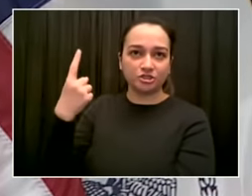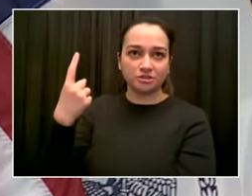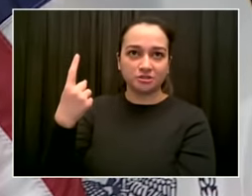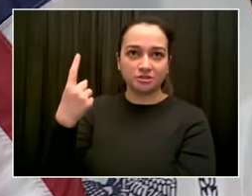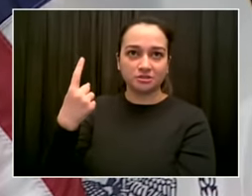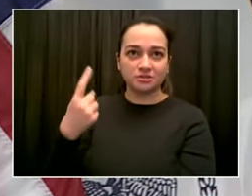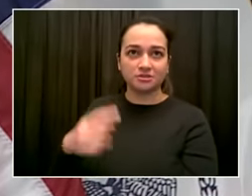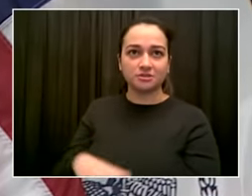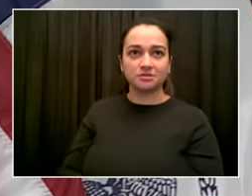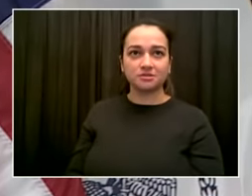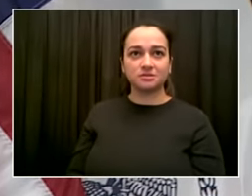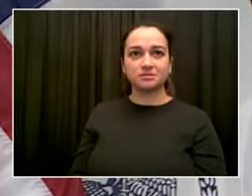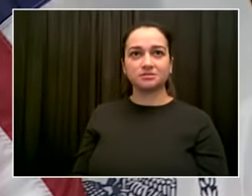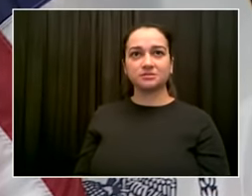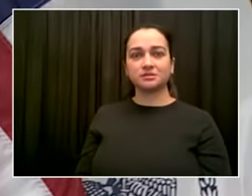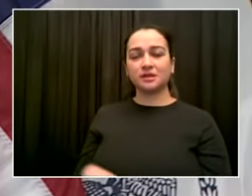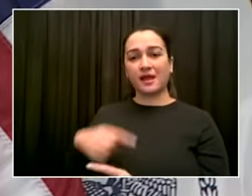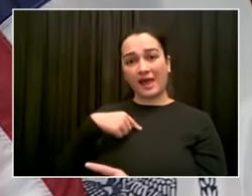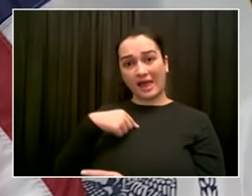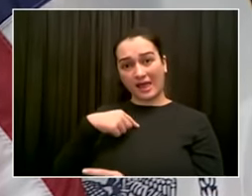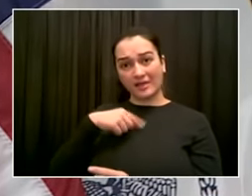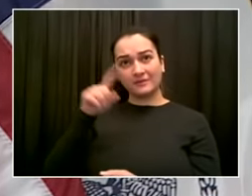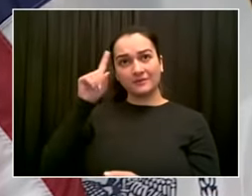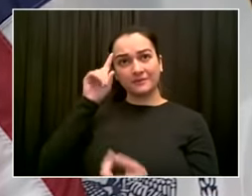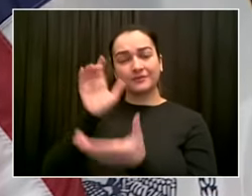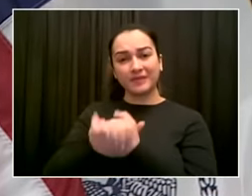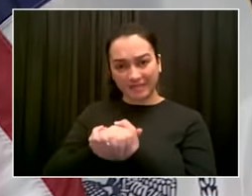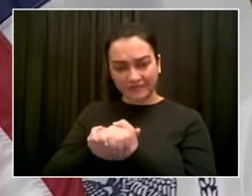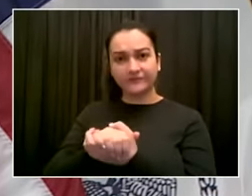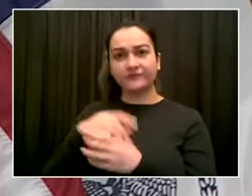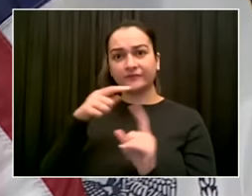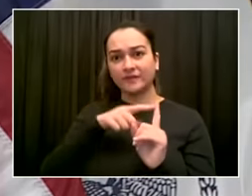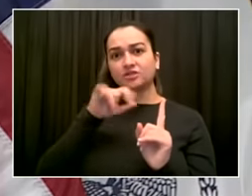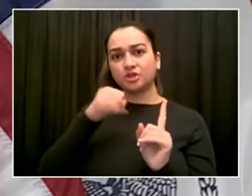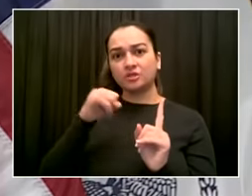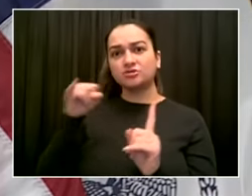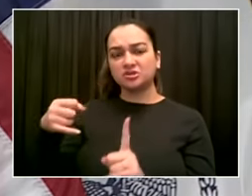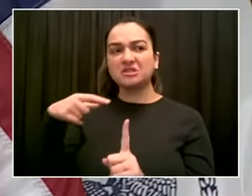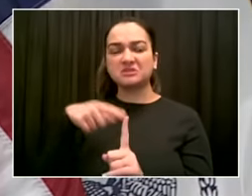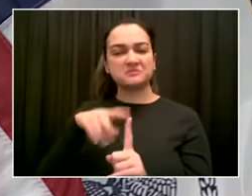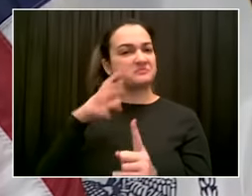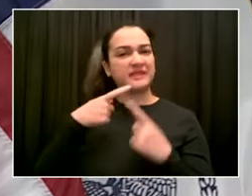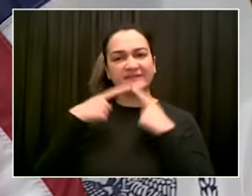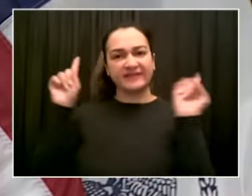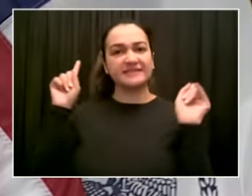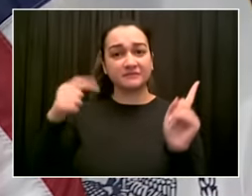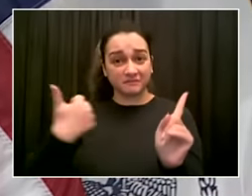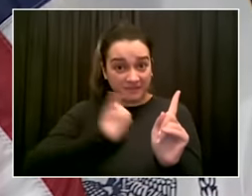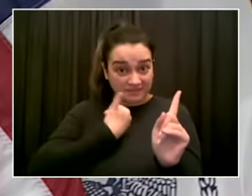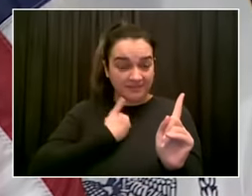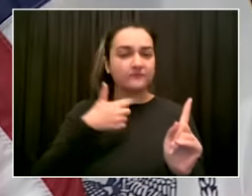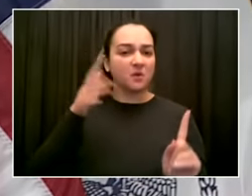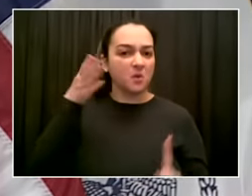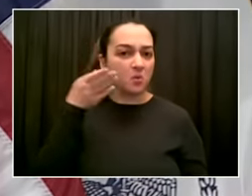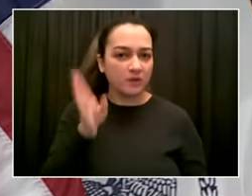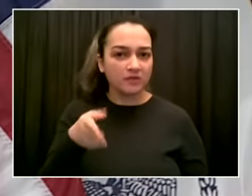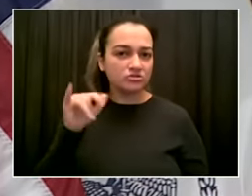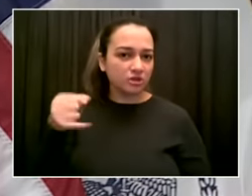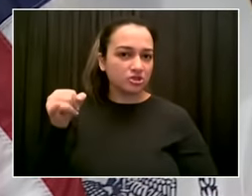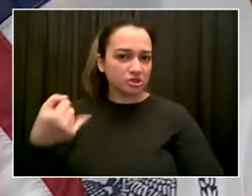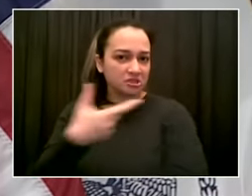help show people that I have full confidence in it. I know our health care team has full confidence. But I'd say, Sydney,